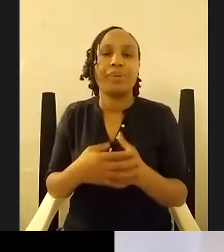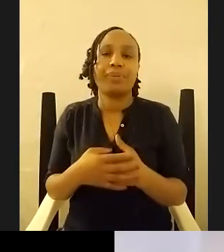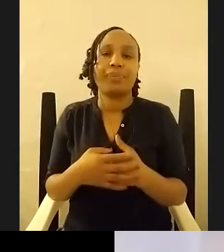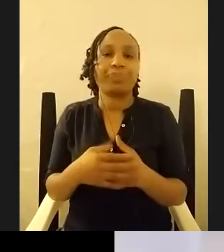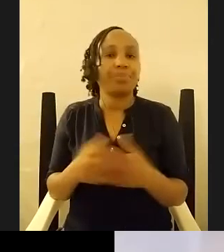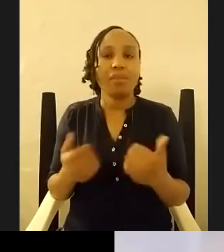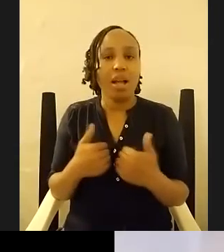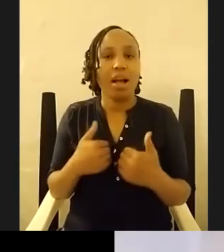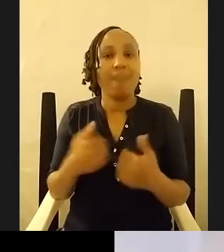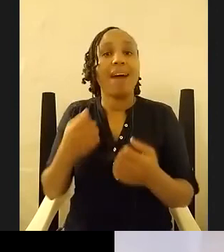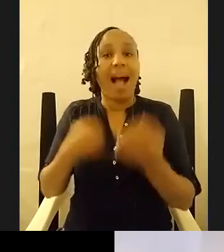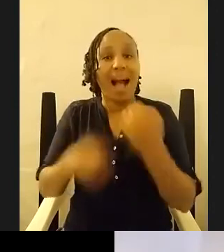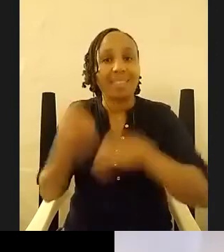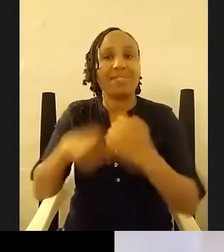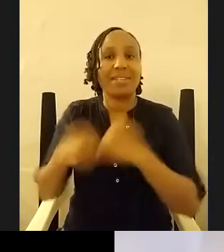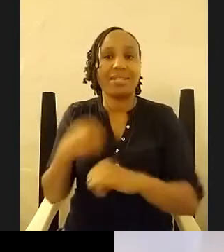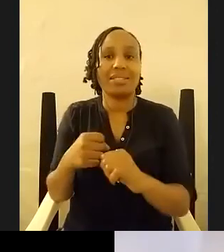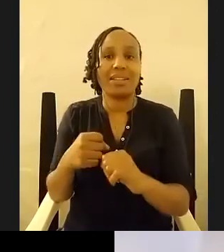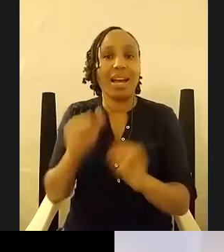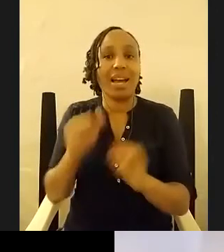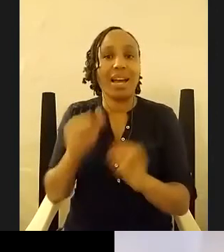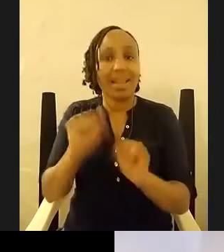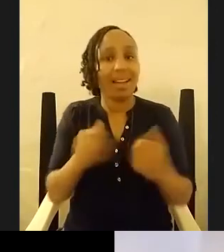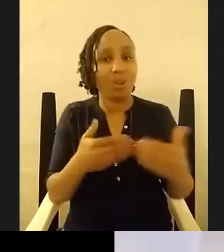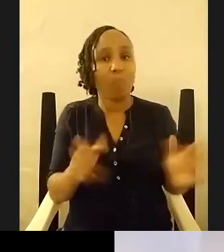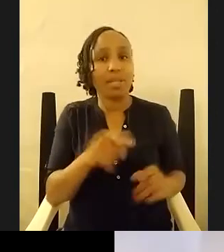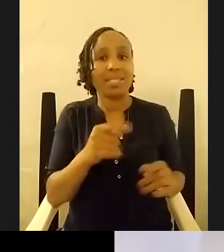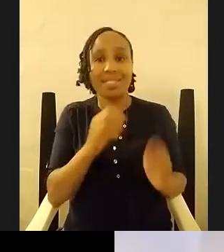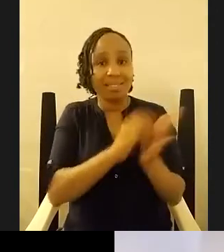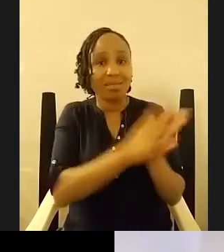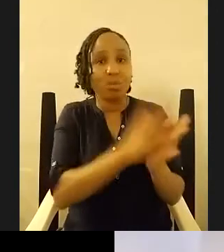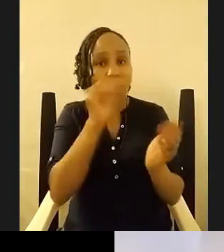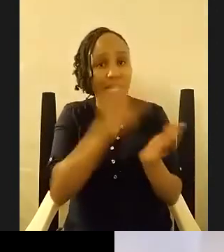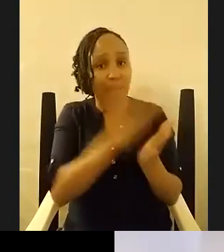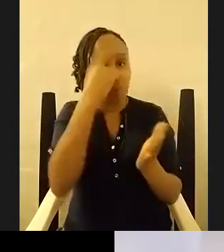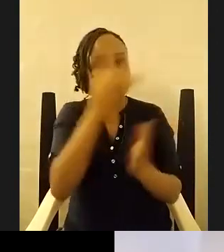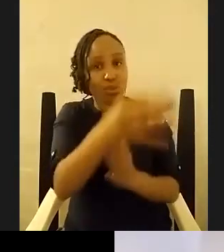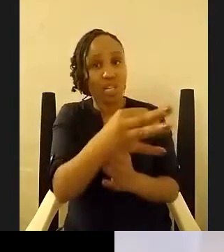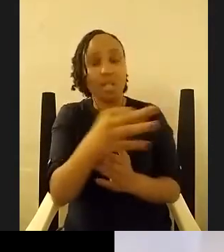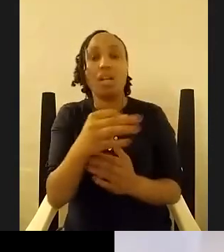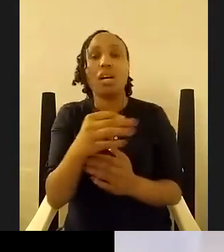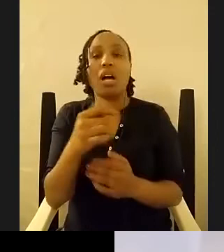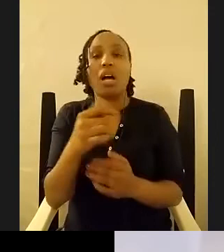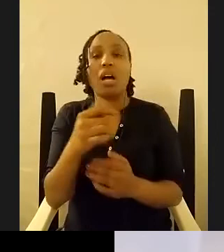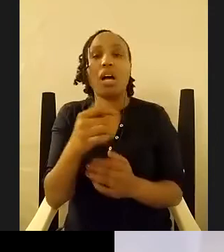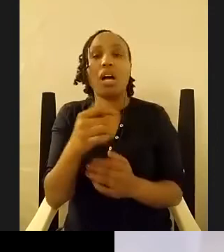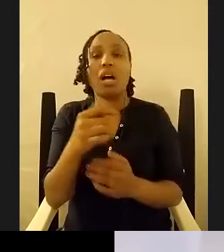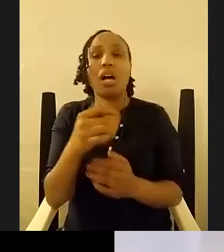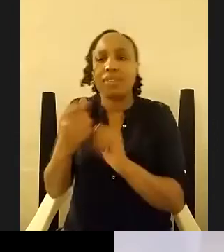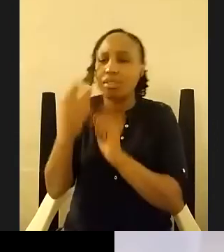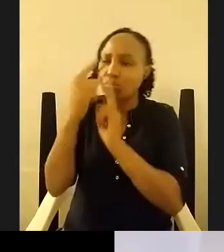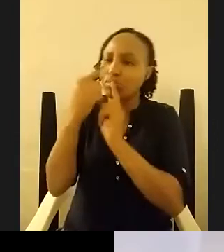can disclose this here this is recorded you can keep it for posterity i have actively trolled these people in every single work since